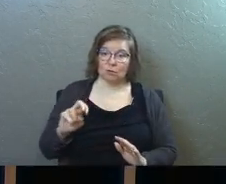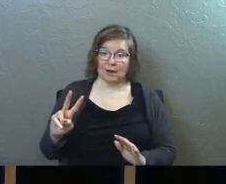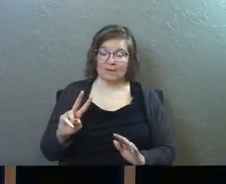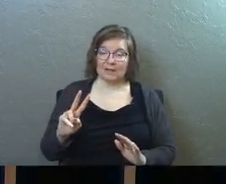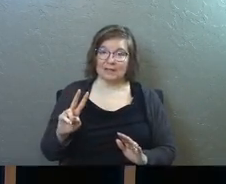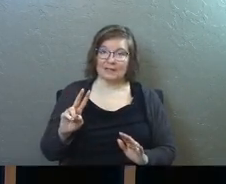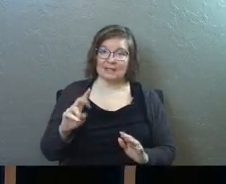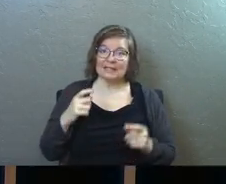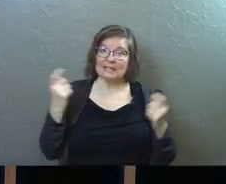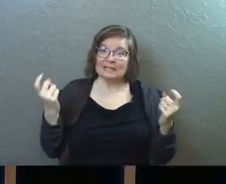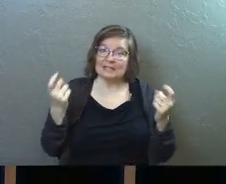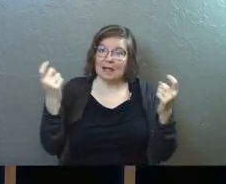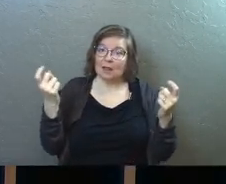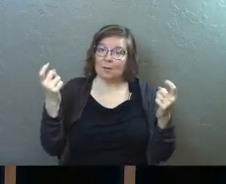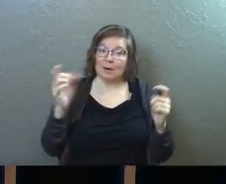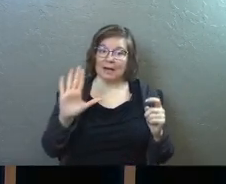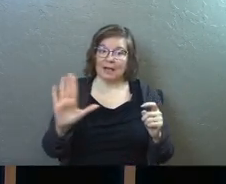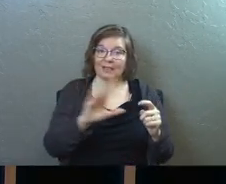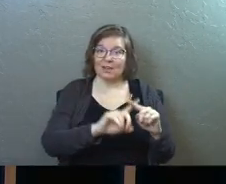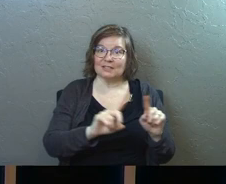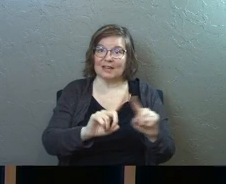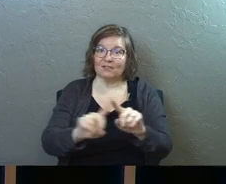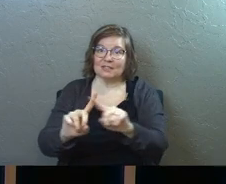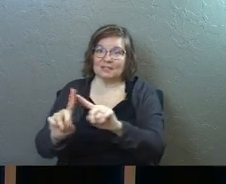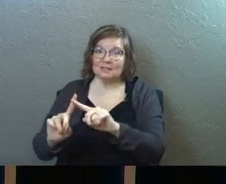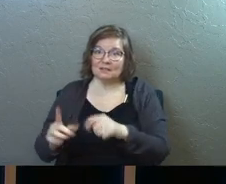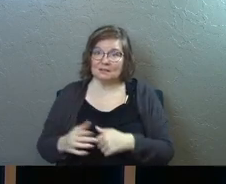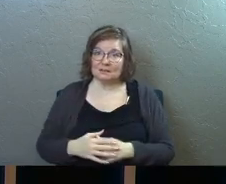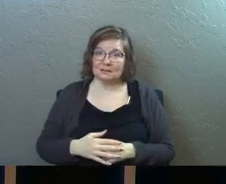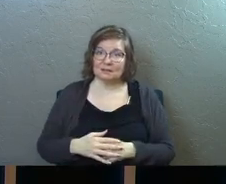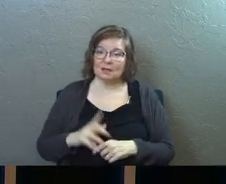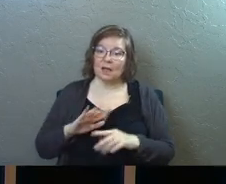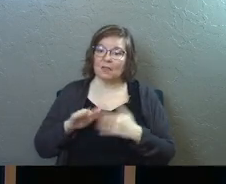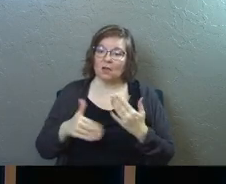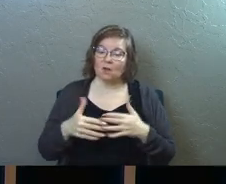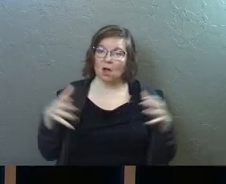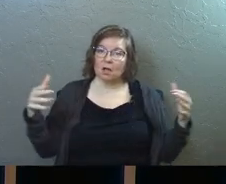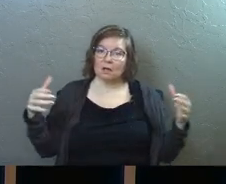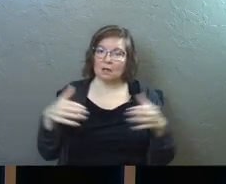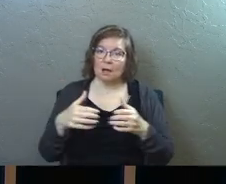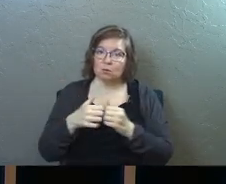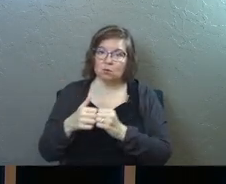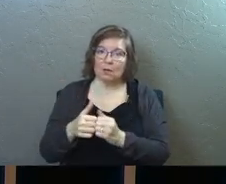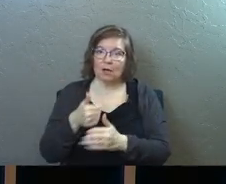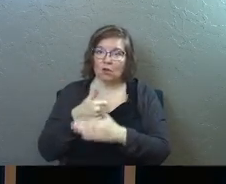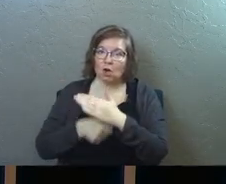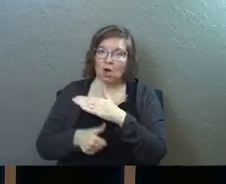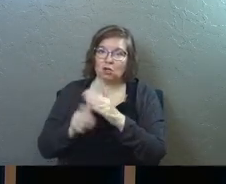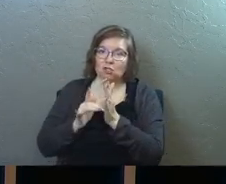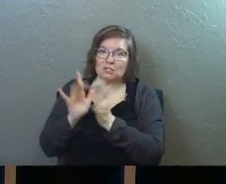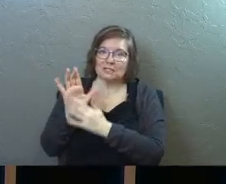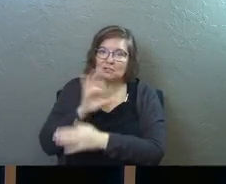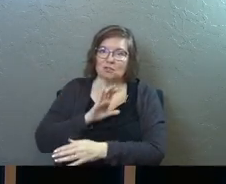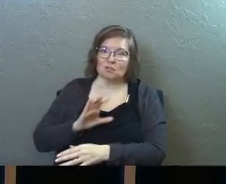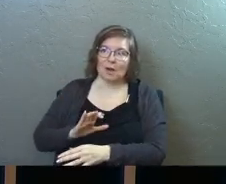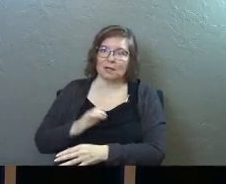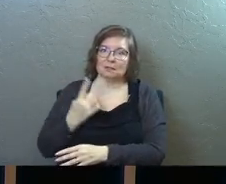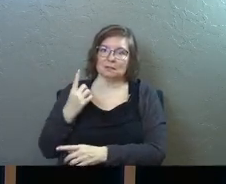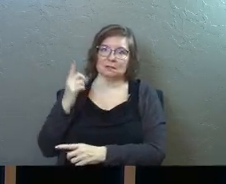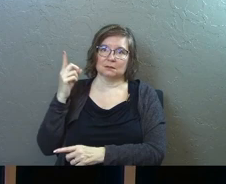is celebrating their differences but they've all come together under the banner of Jesus Christ